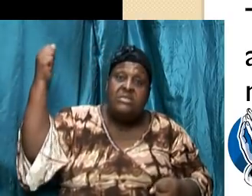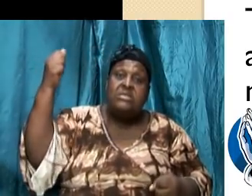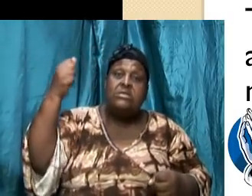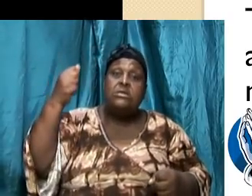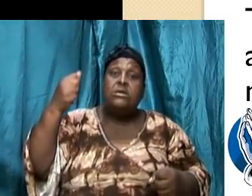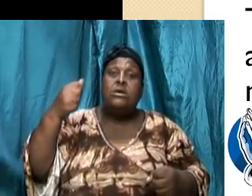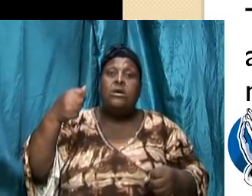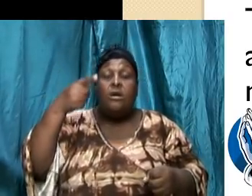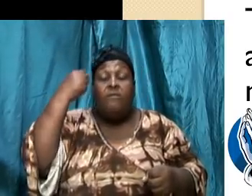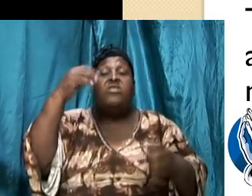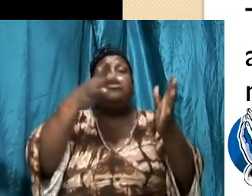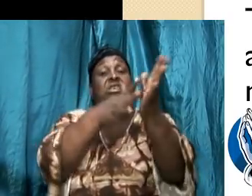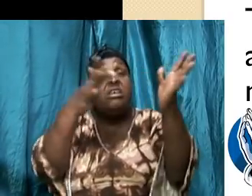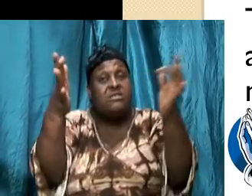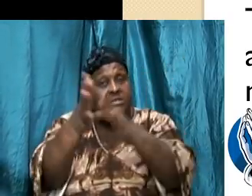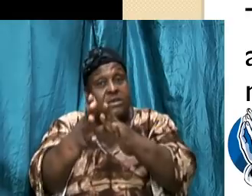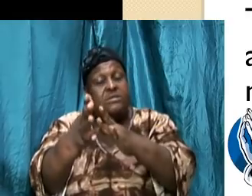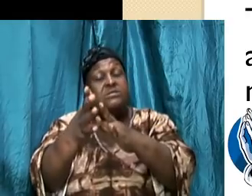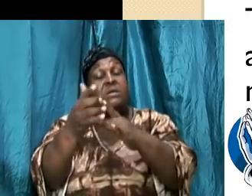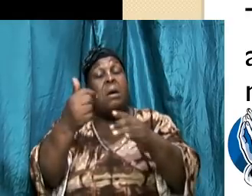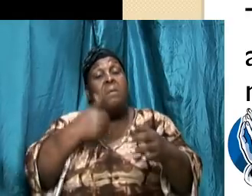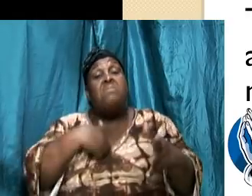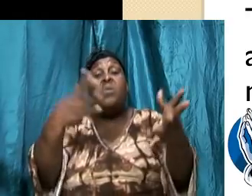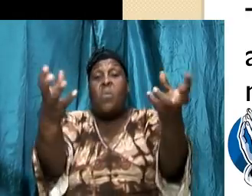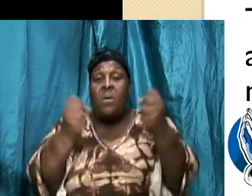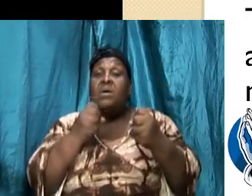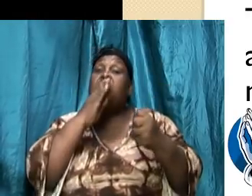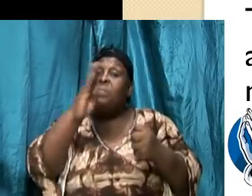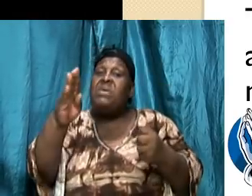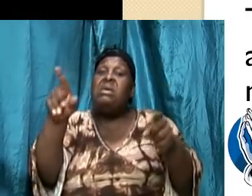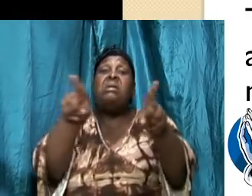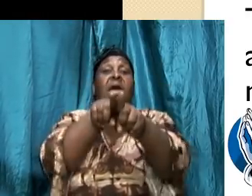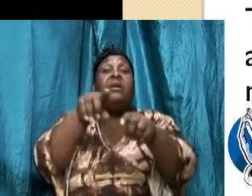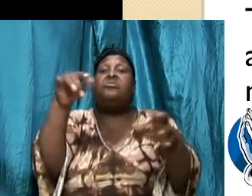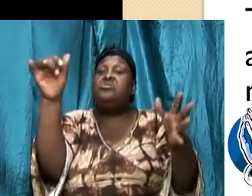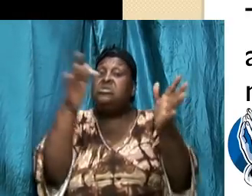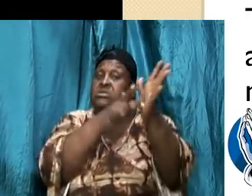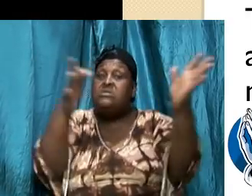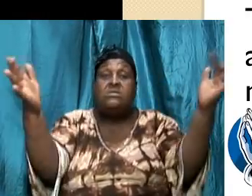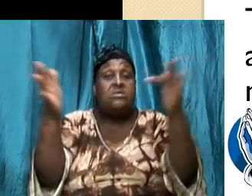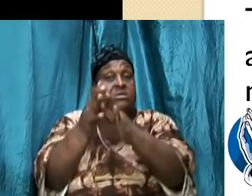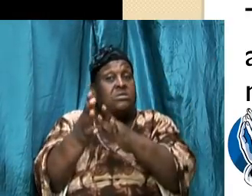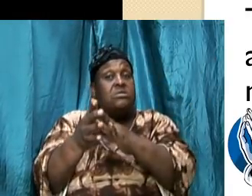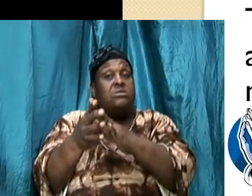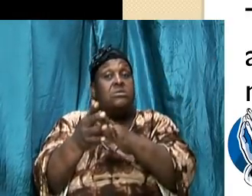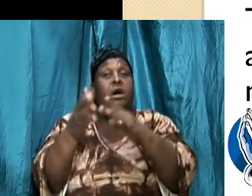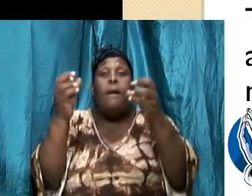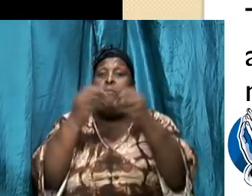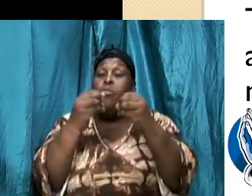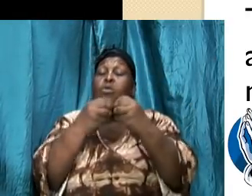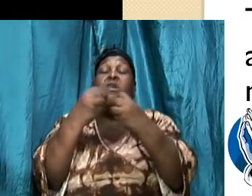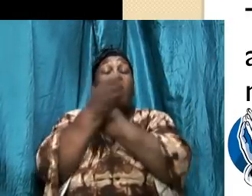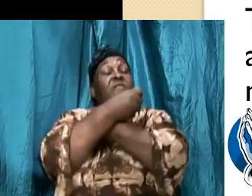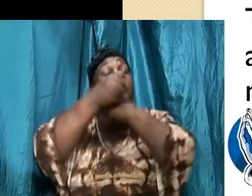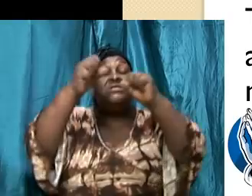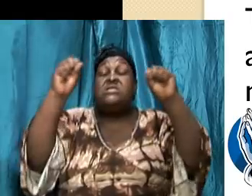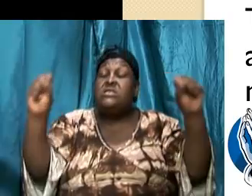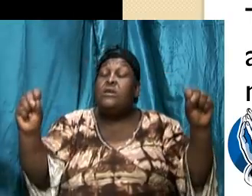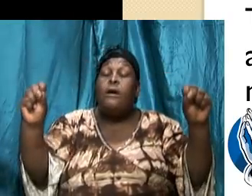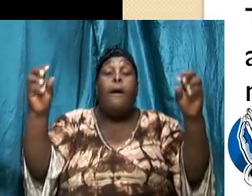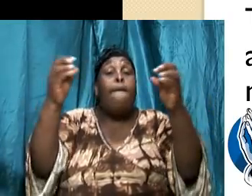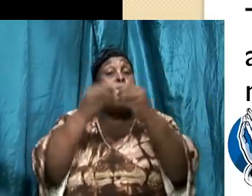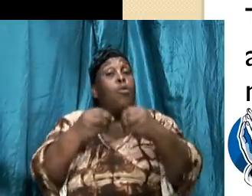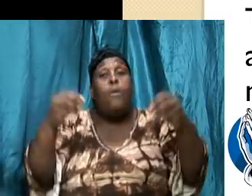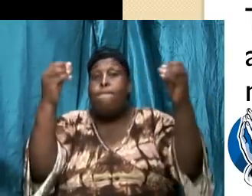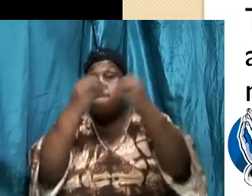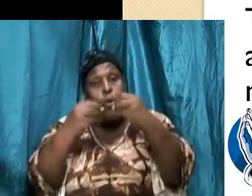Christianity is concerned I want to be like Jesus ultimately more of his saving food more more more about